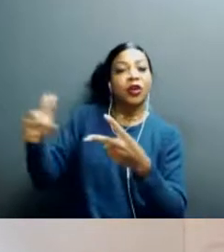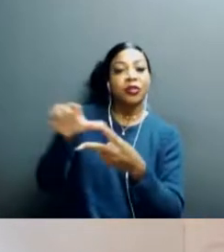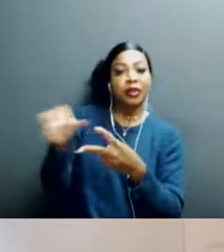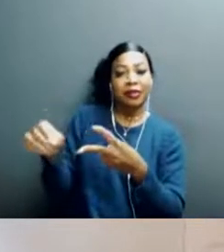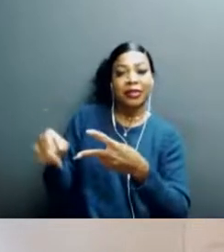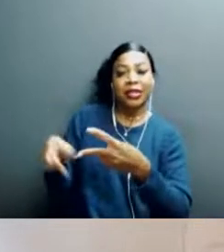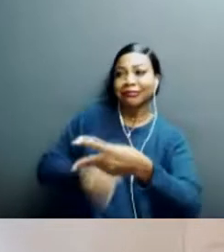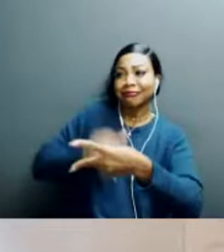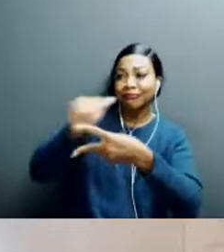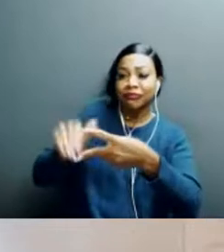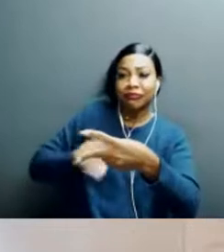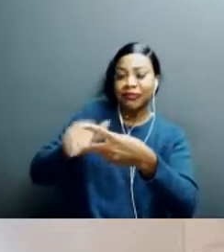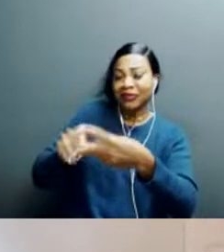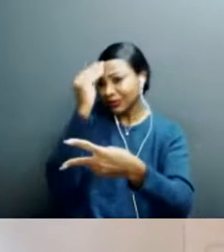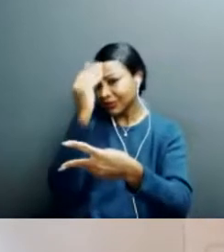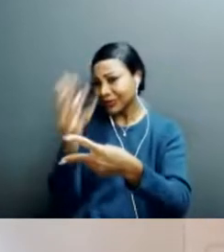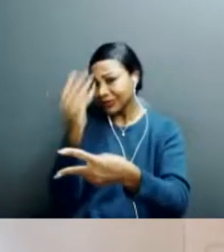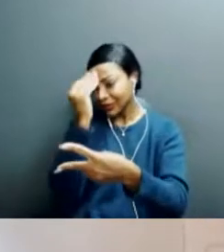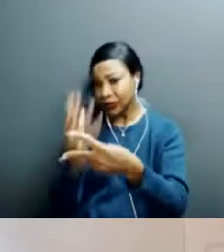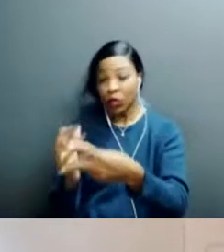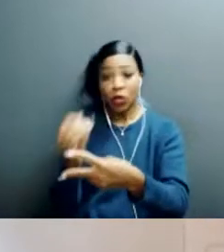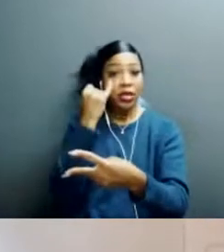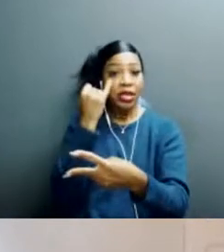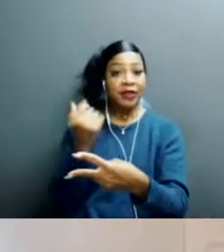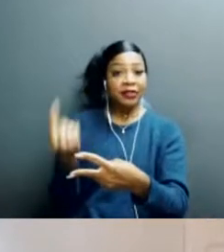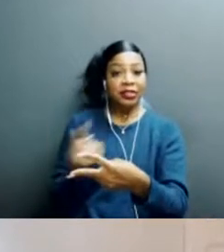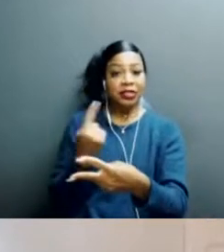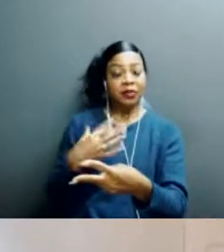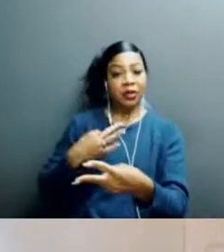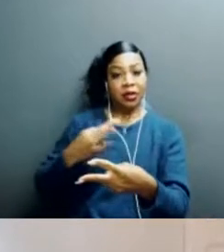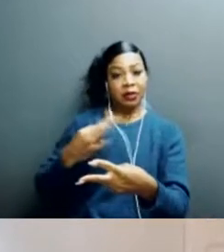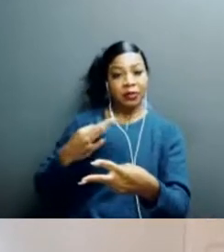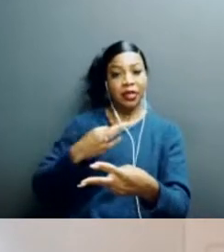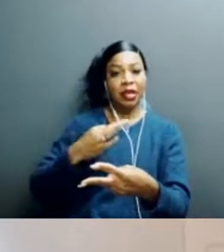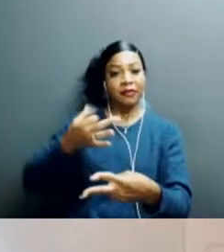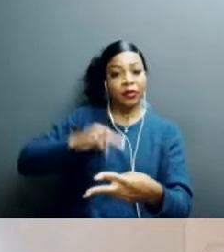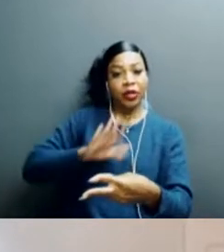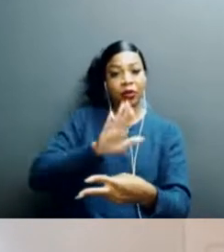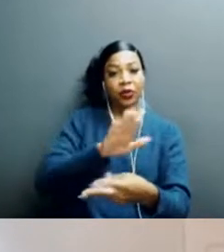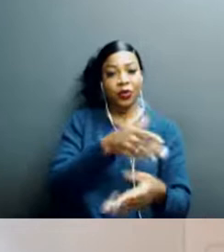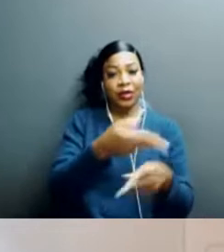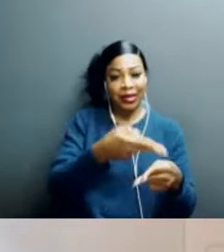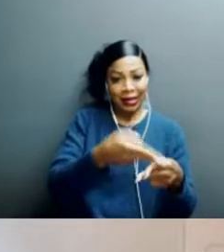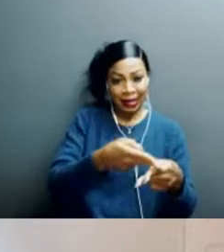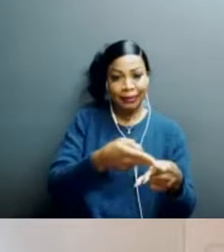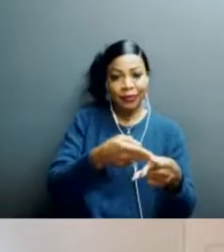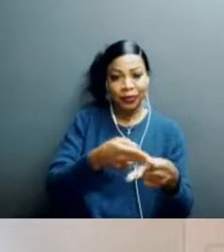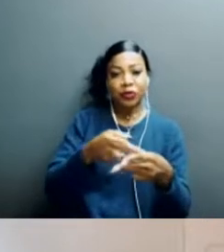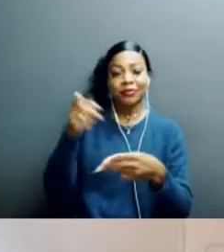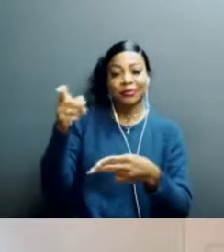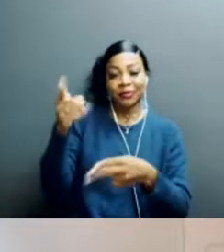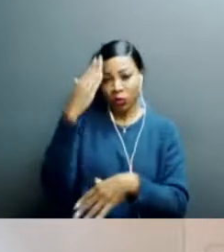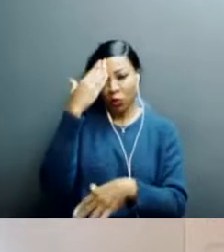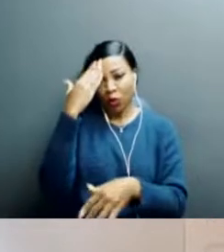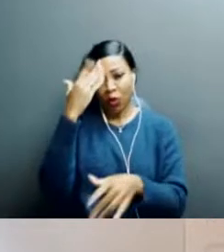those on your account so that you're going to be alerted if somebody does apply for credit in your, in your name, it makes it a little bit more difficult. Um, and yeah,